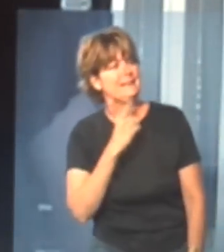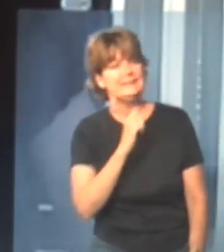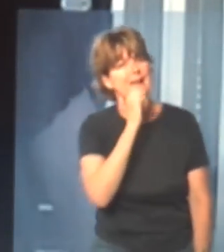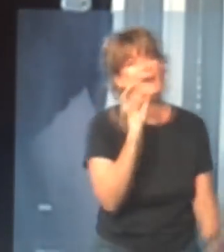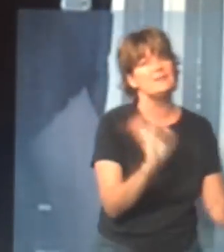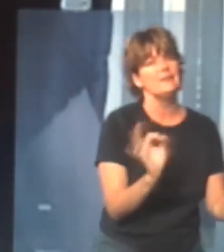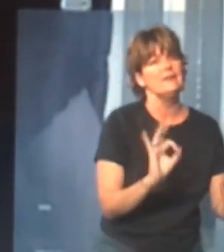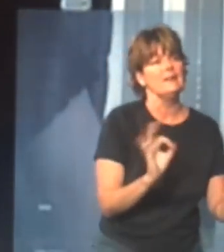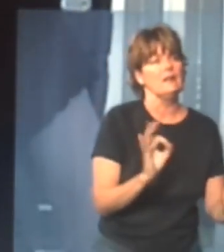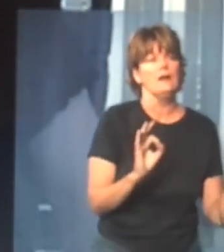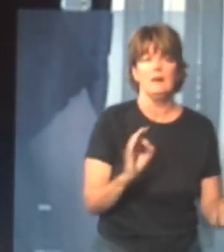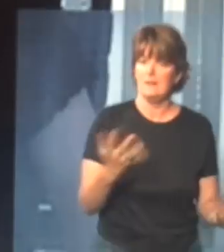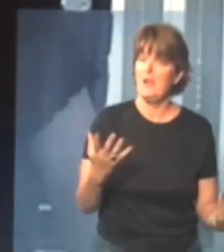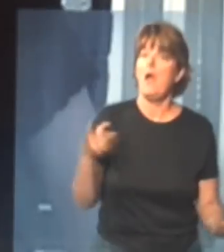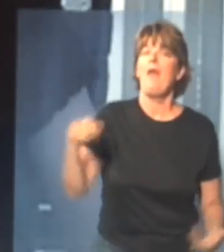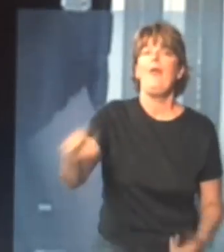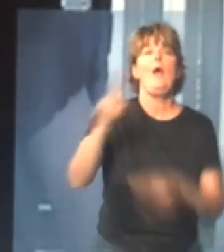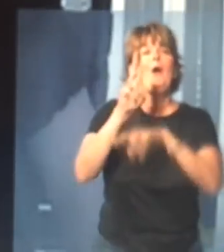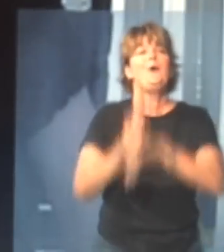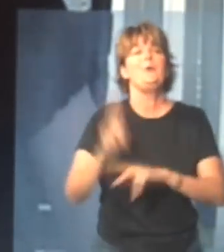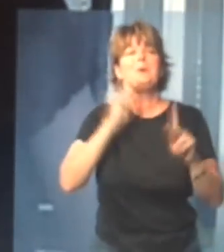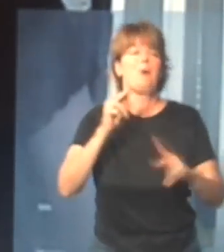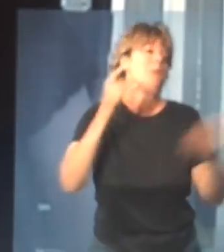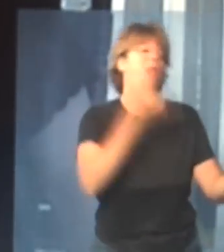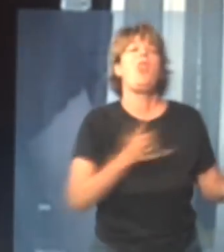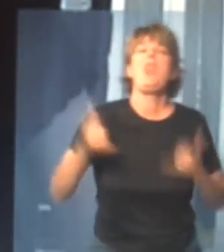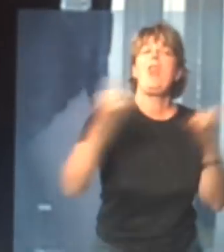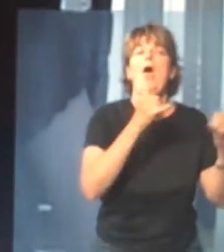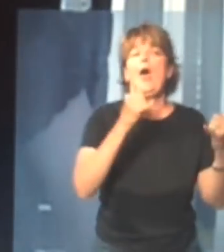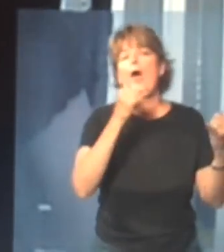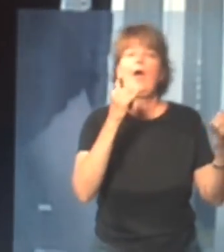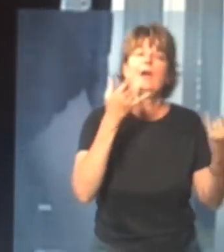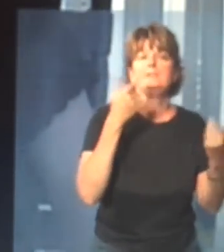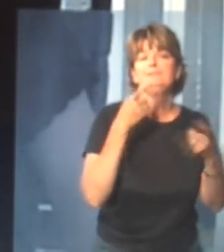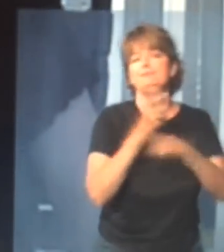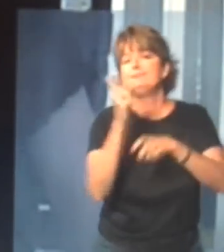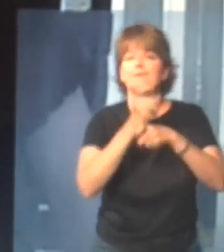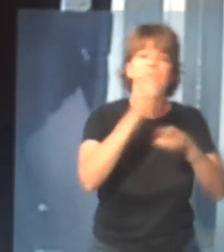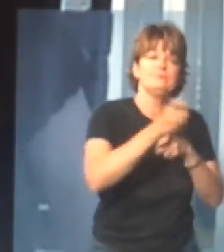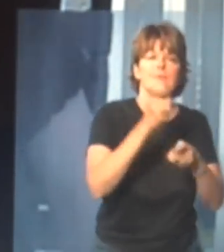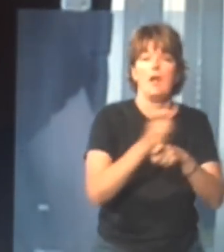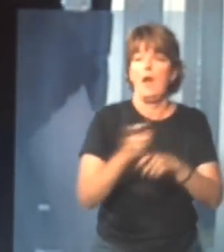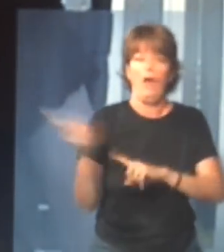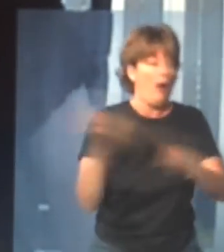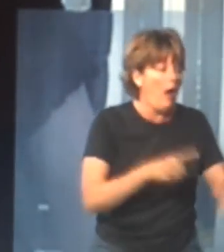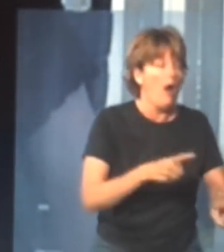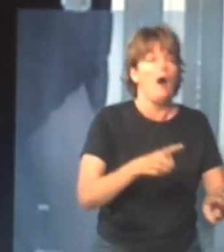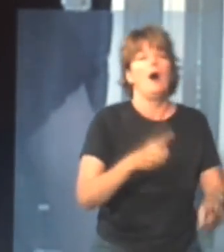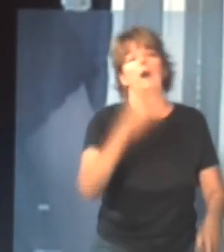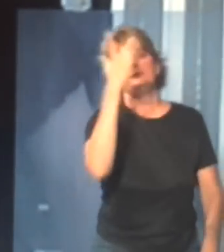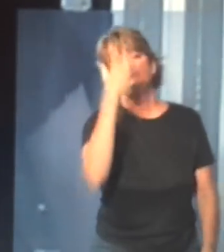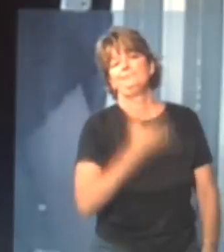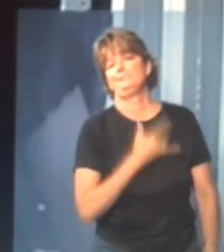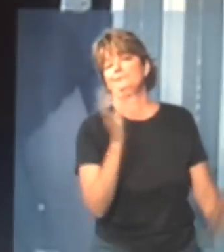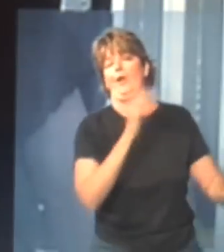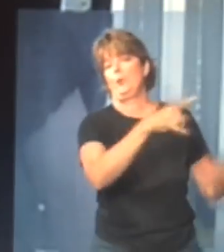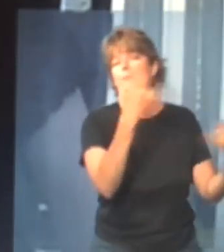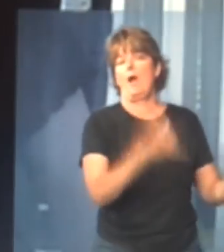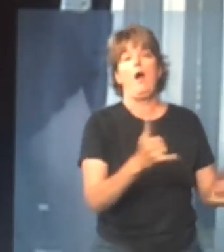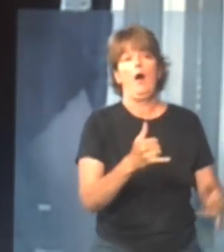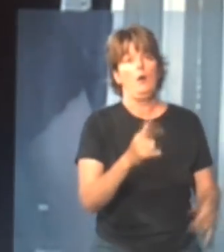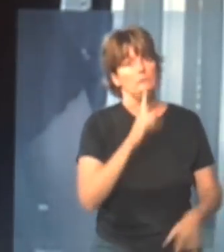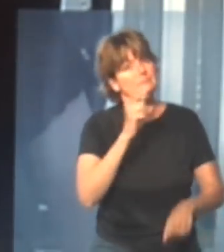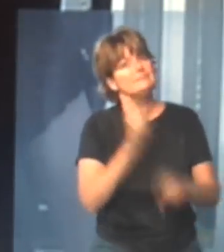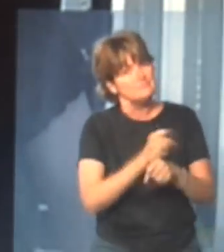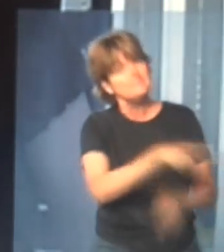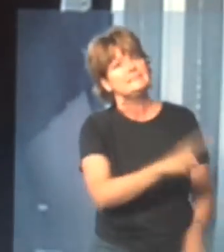but it really was, you know, because they were used to people acting like they were having problems, and then they'd go to Elf, and find out that nothing was really wrong.